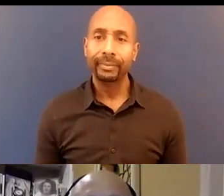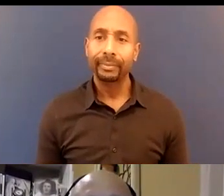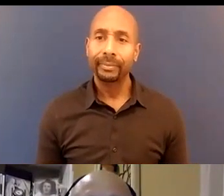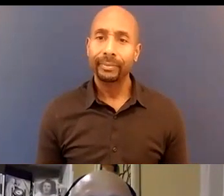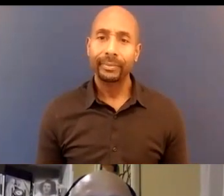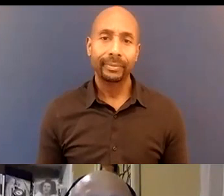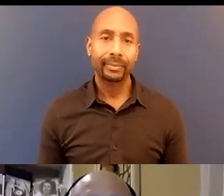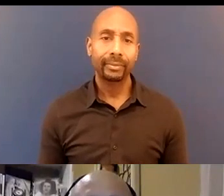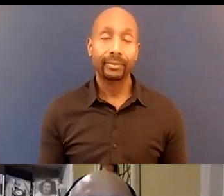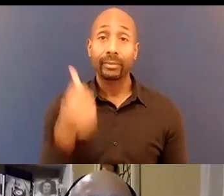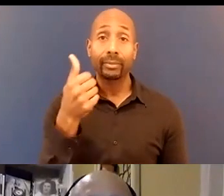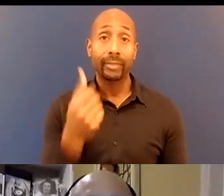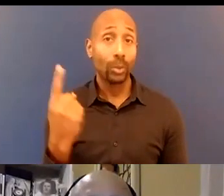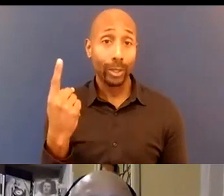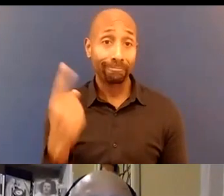Anyone?